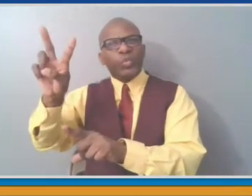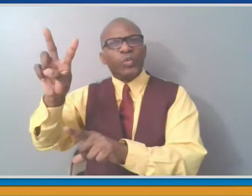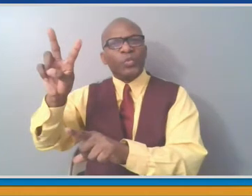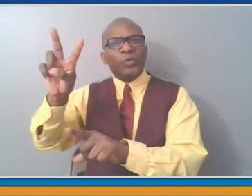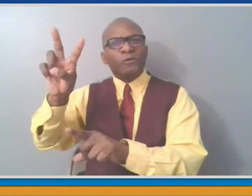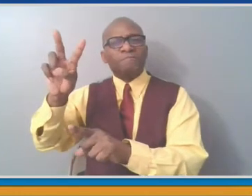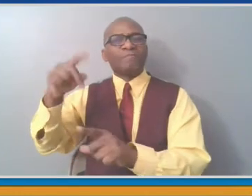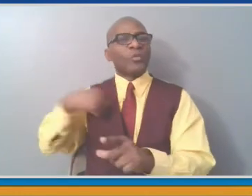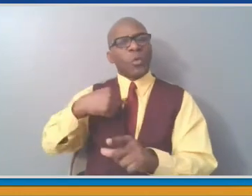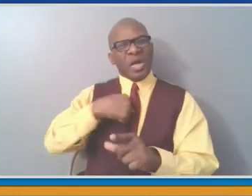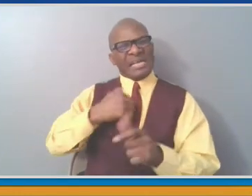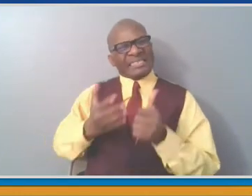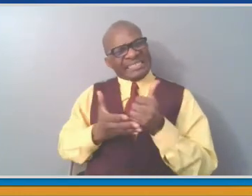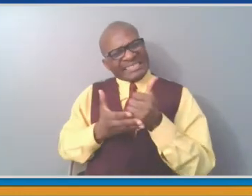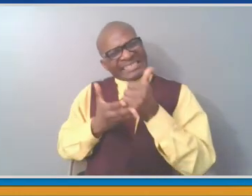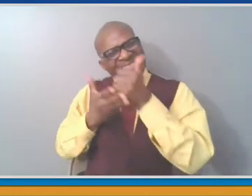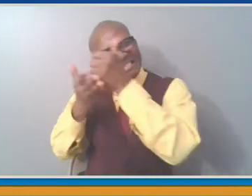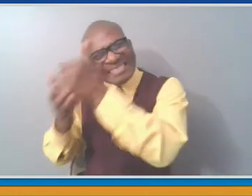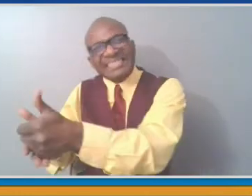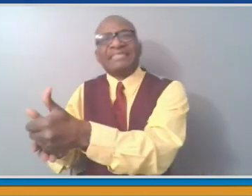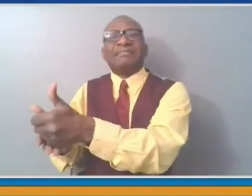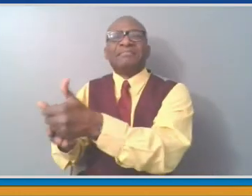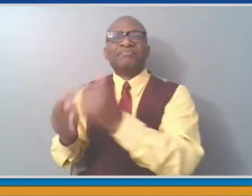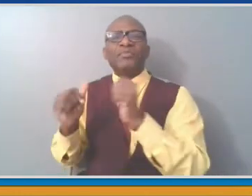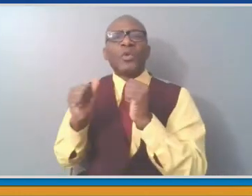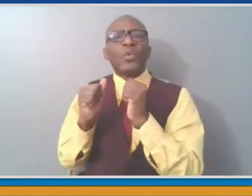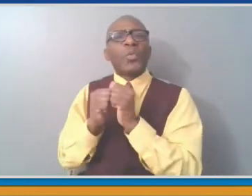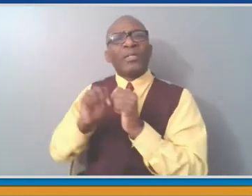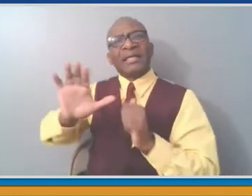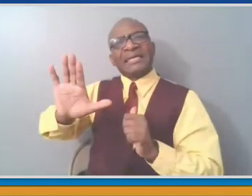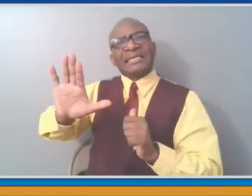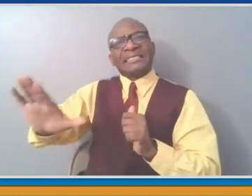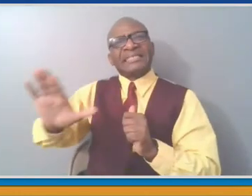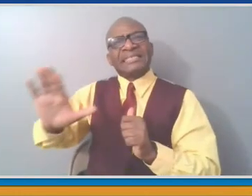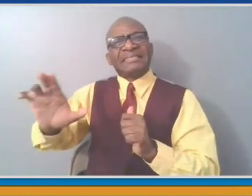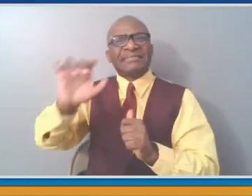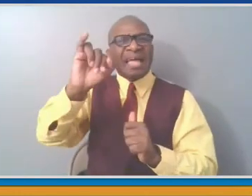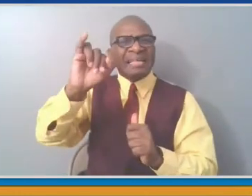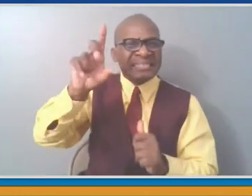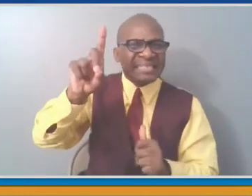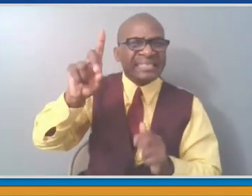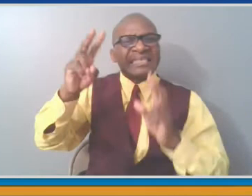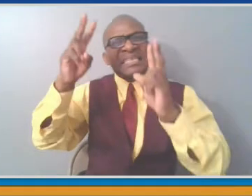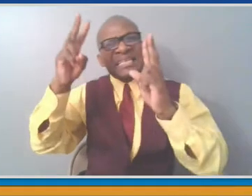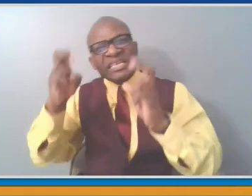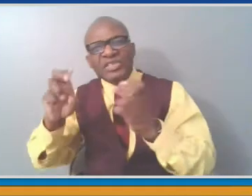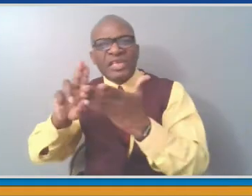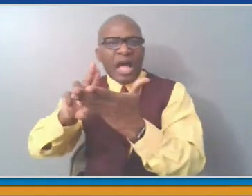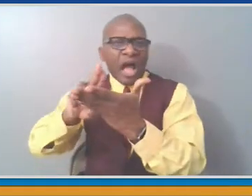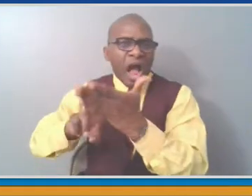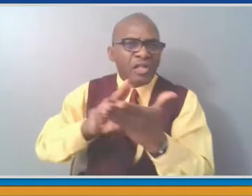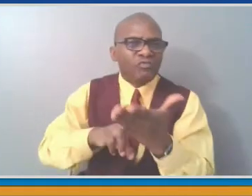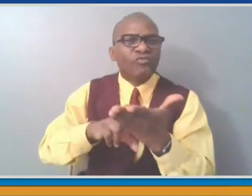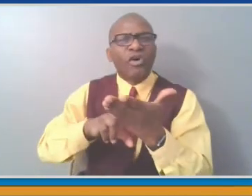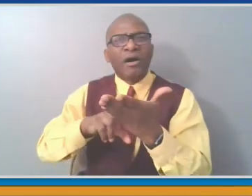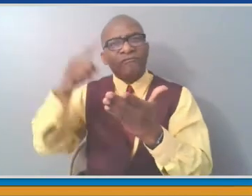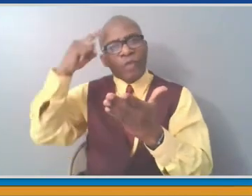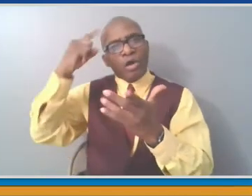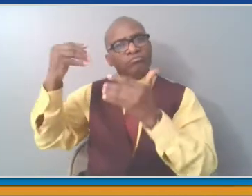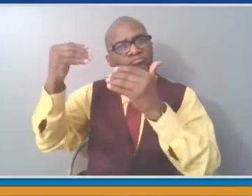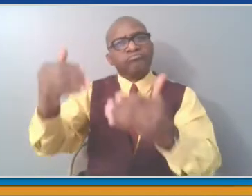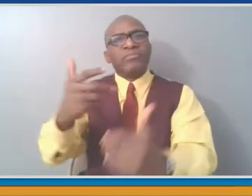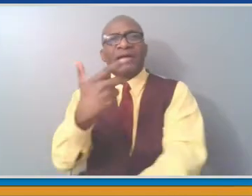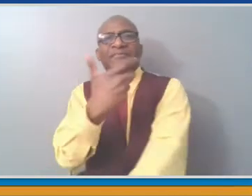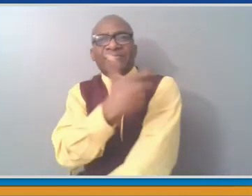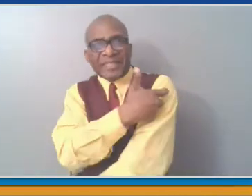with us all. We worked out all of the little bureaucratic things that required him to get a shot, but I think there's a photograph here you'll